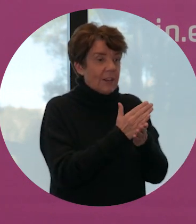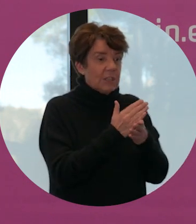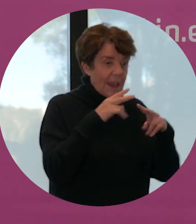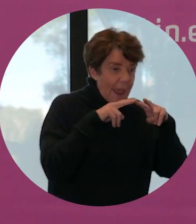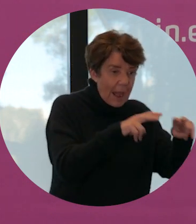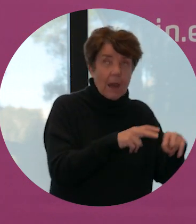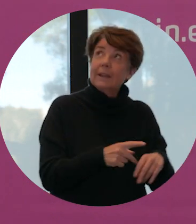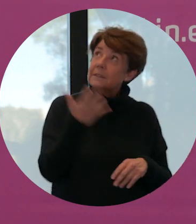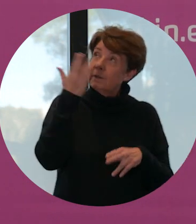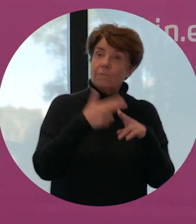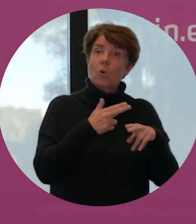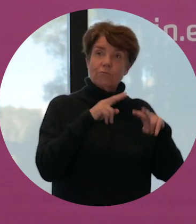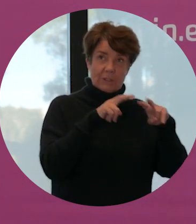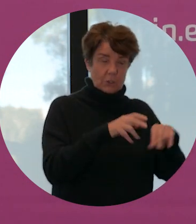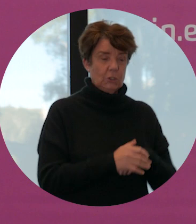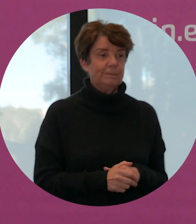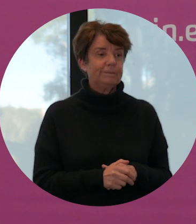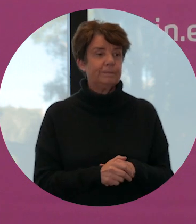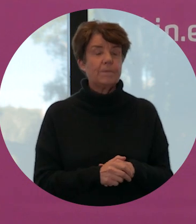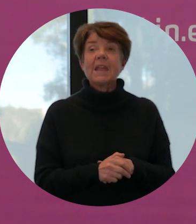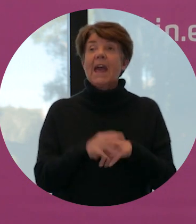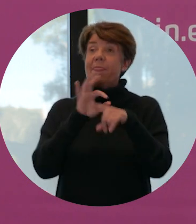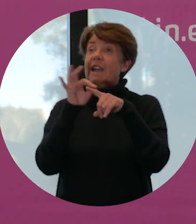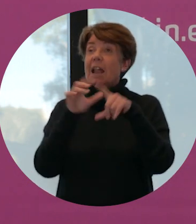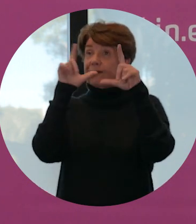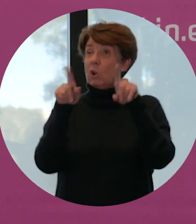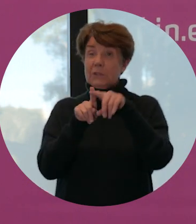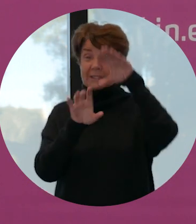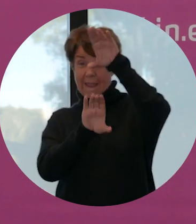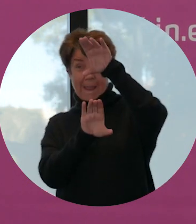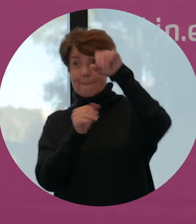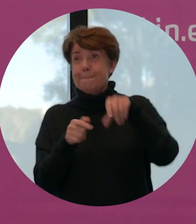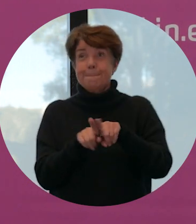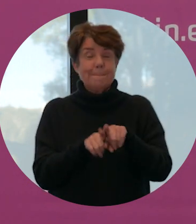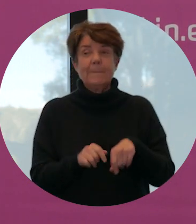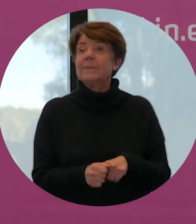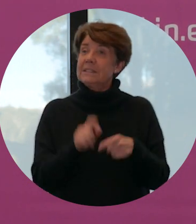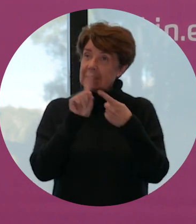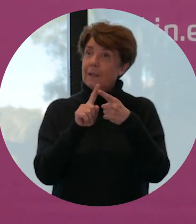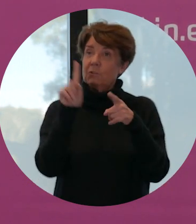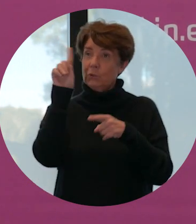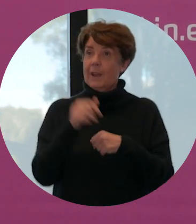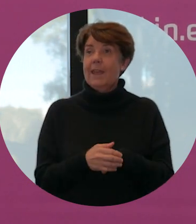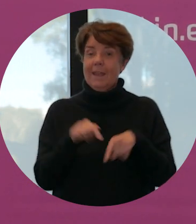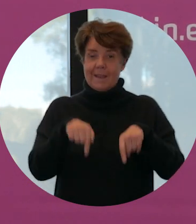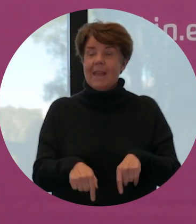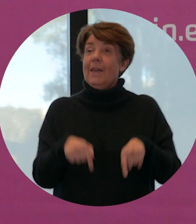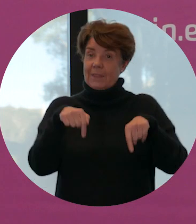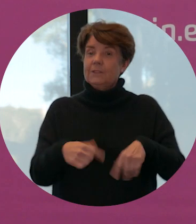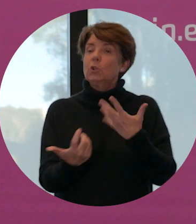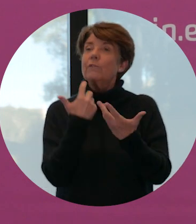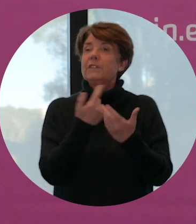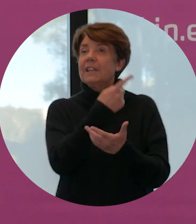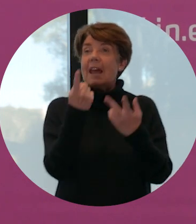thunderstorm asthma research. And the colour photo below is of the exact same model trap that is still used today at Deakin University and other